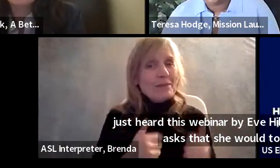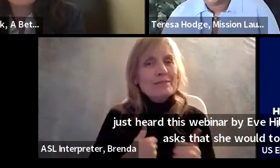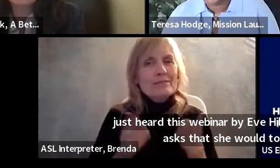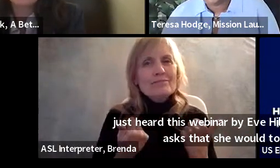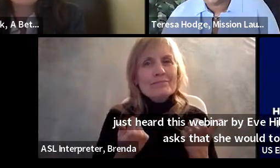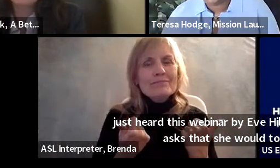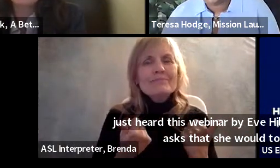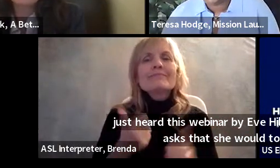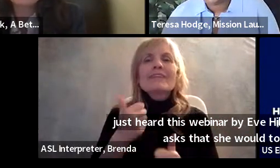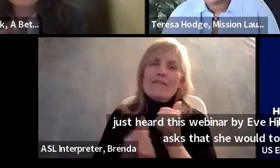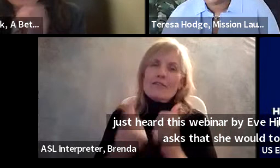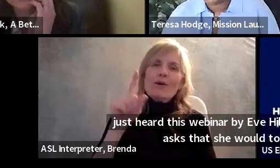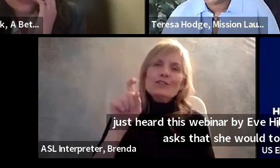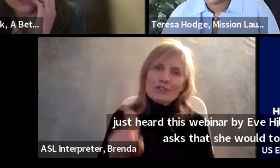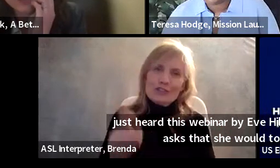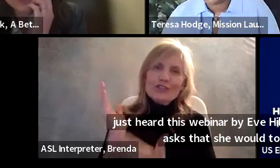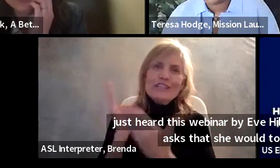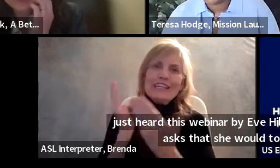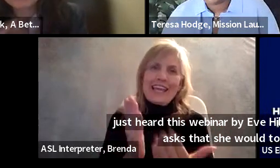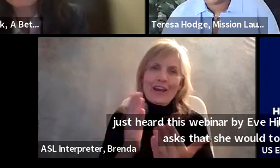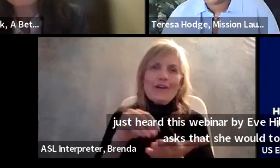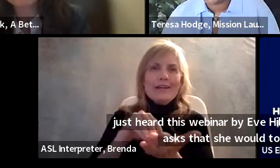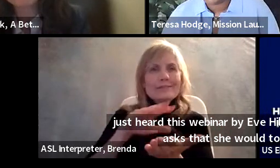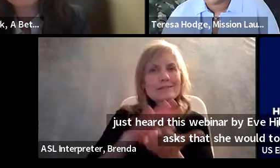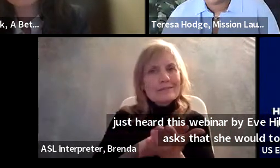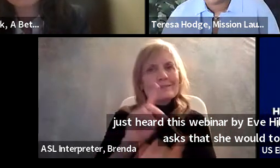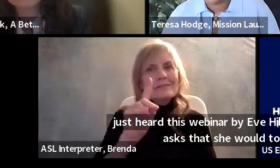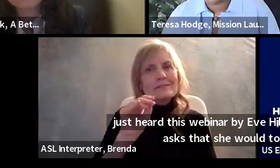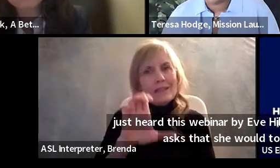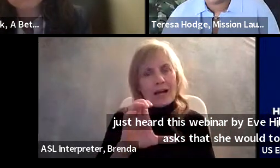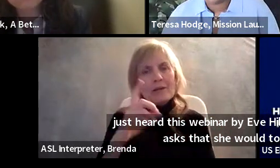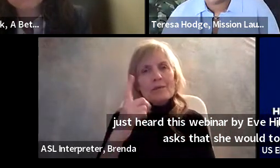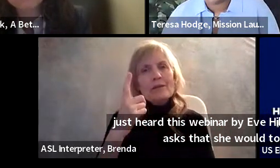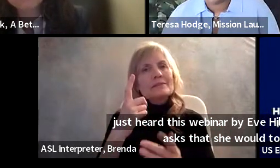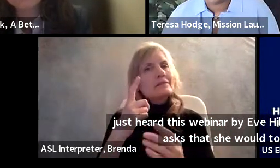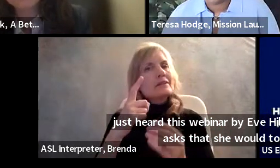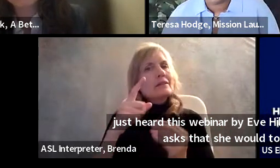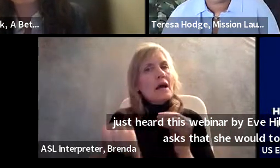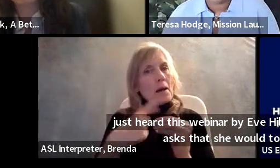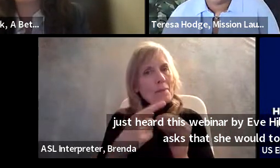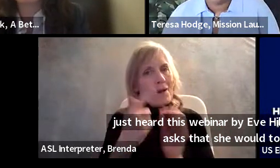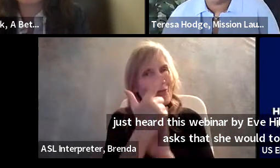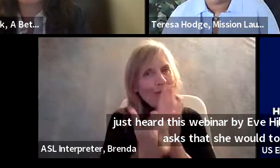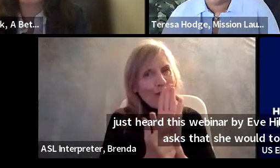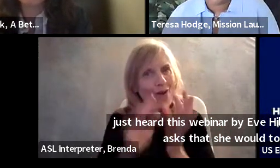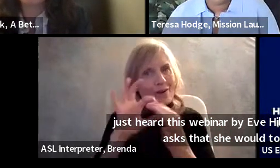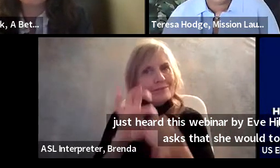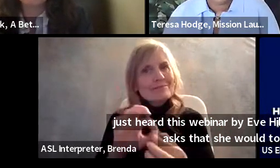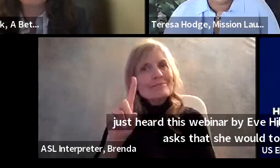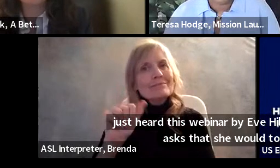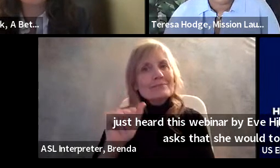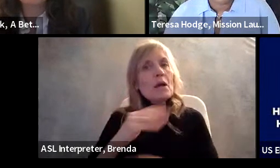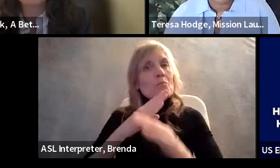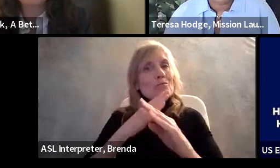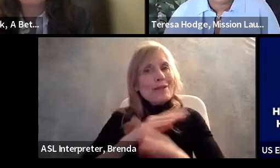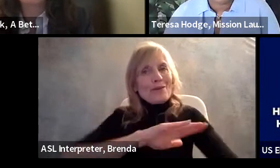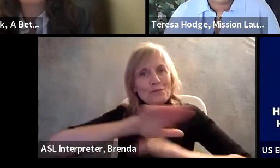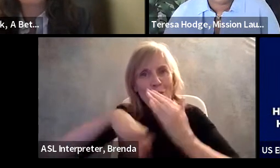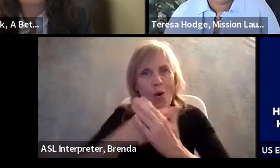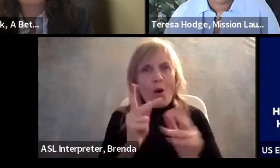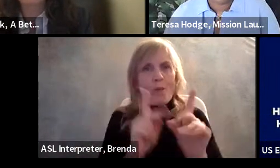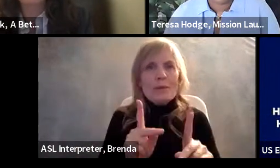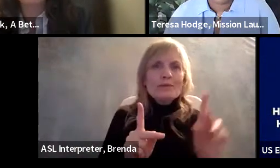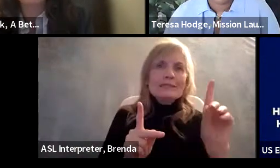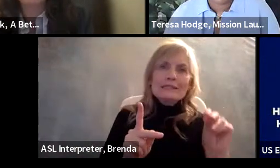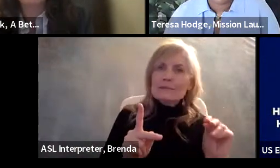everybody should, because it doesn't just protect people with disabilities. It also protects people without disabilities. So then you say, so I'm trying to save